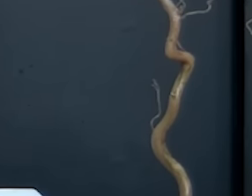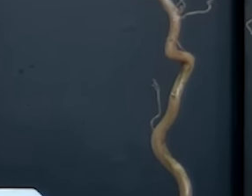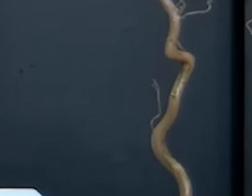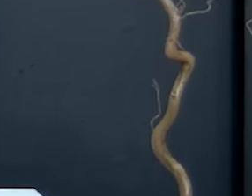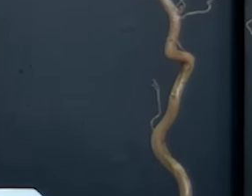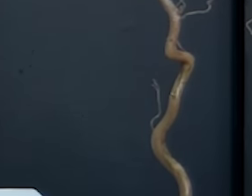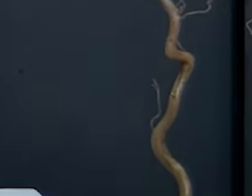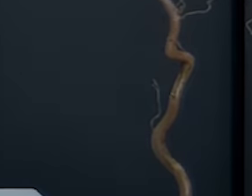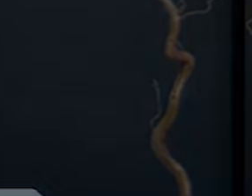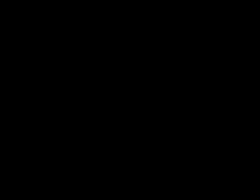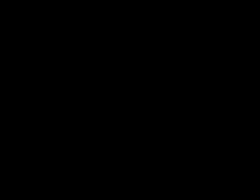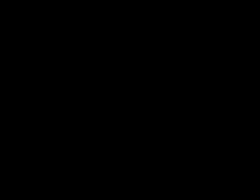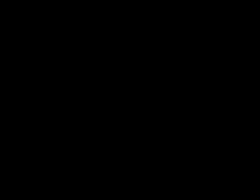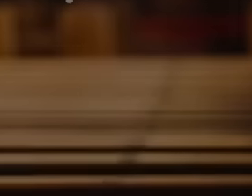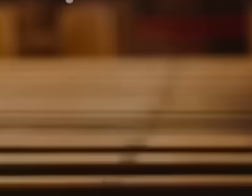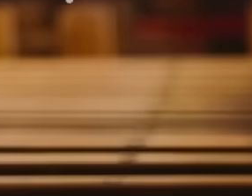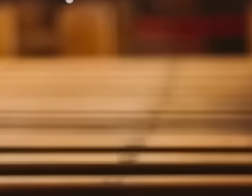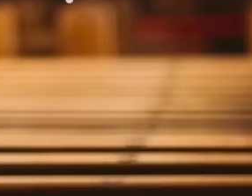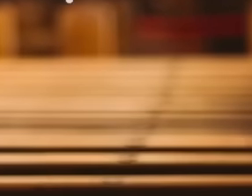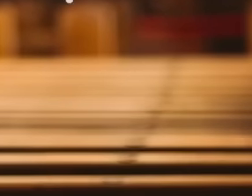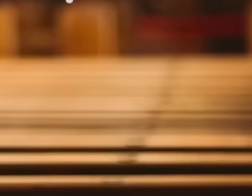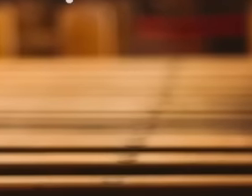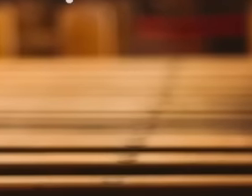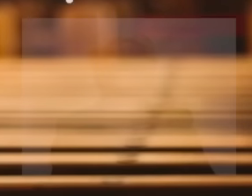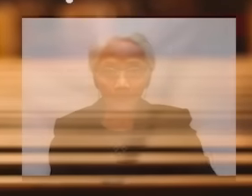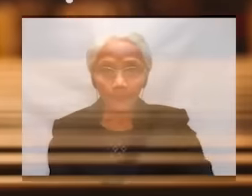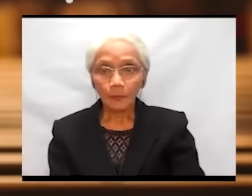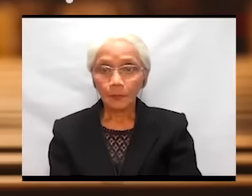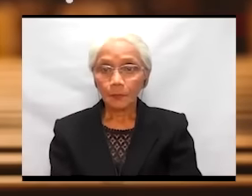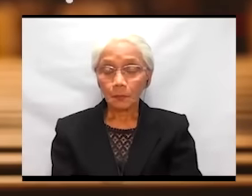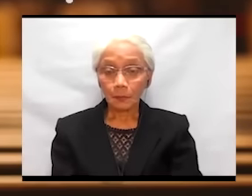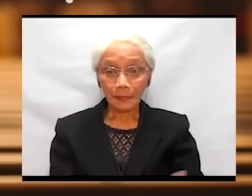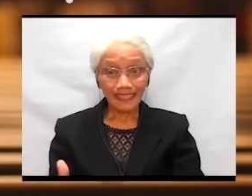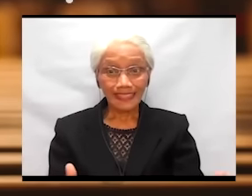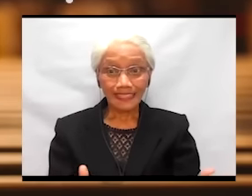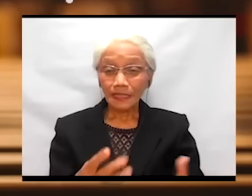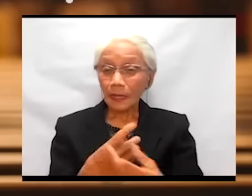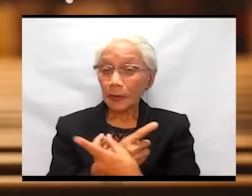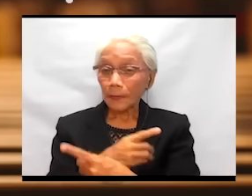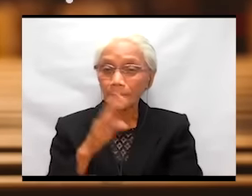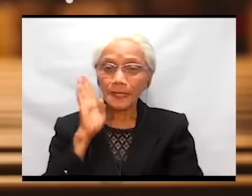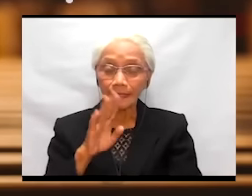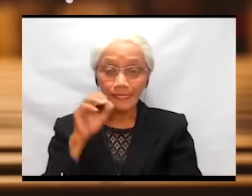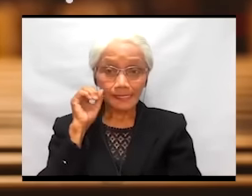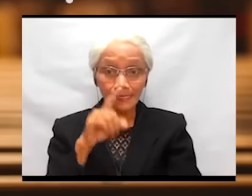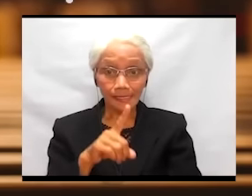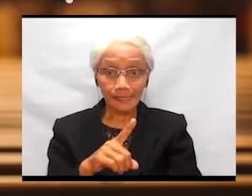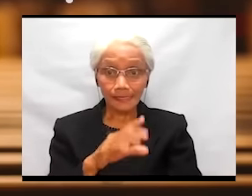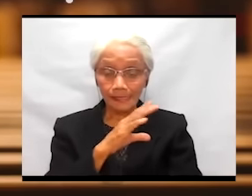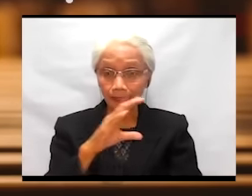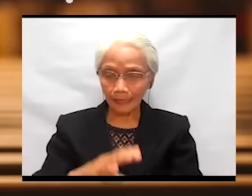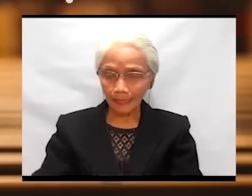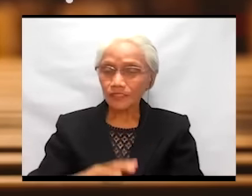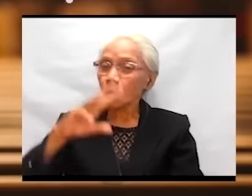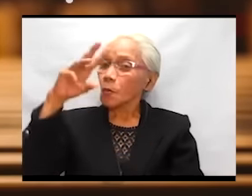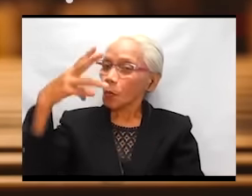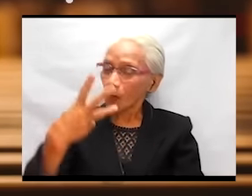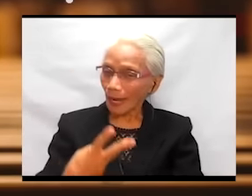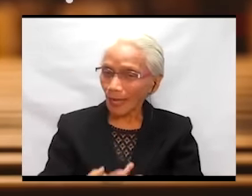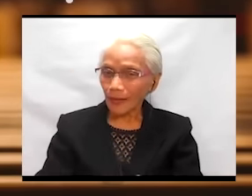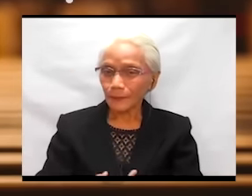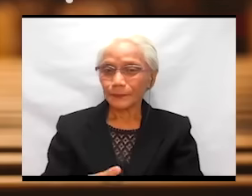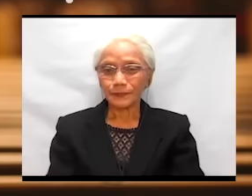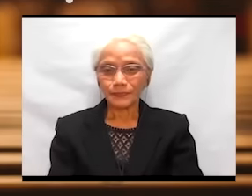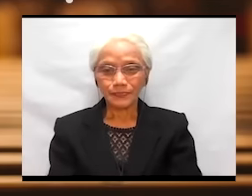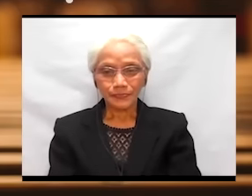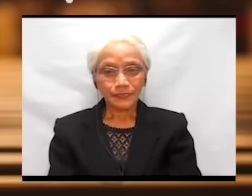Cardinal Tagle. My dear brothers and sisters in Christ, welcome to the